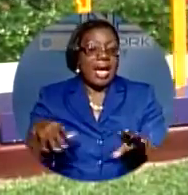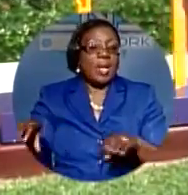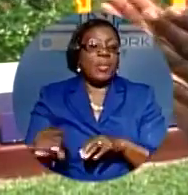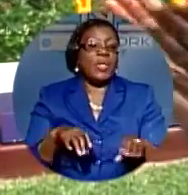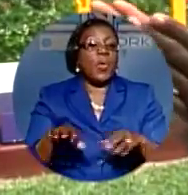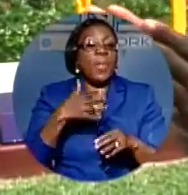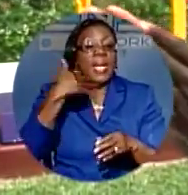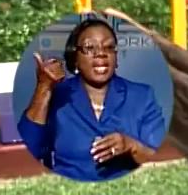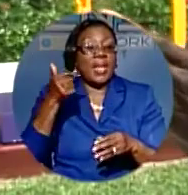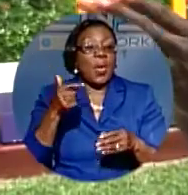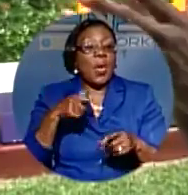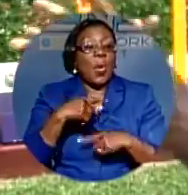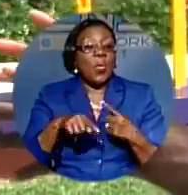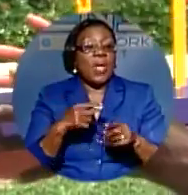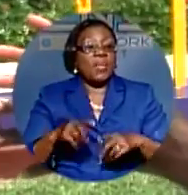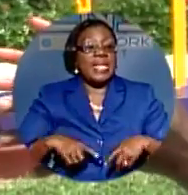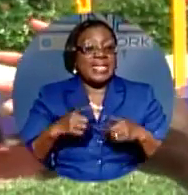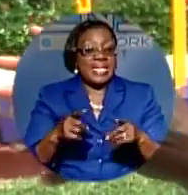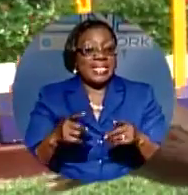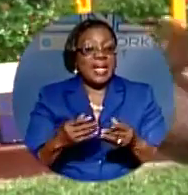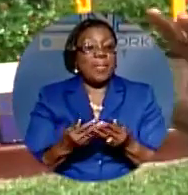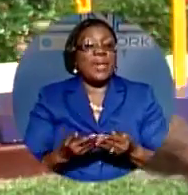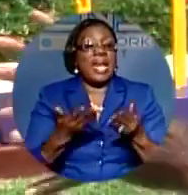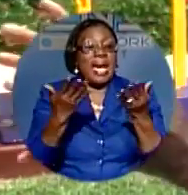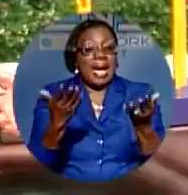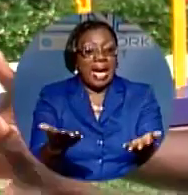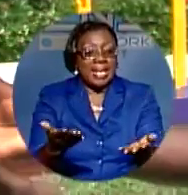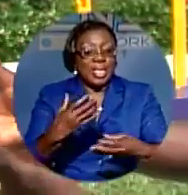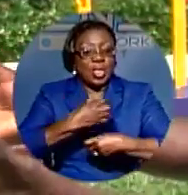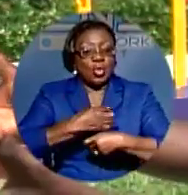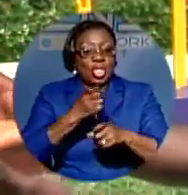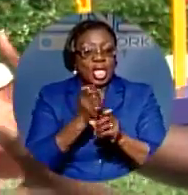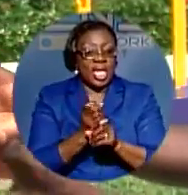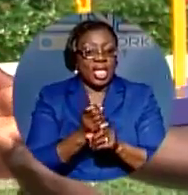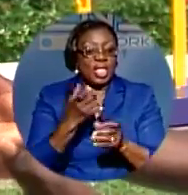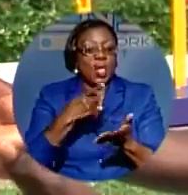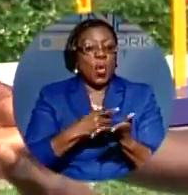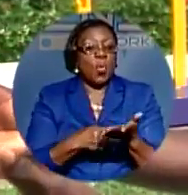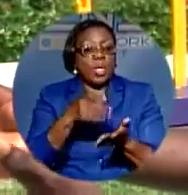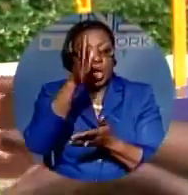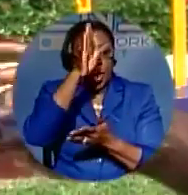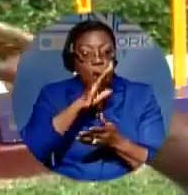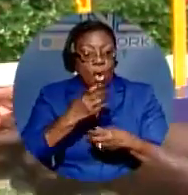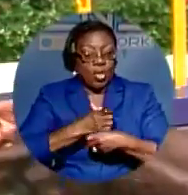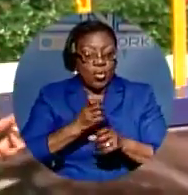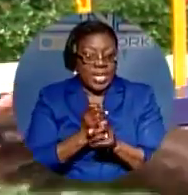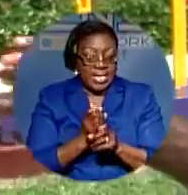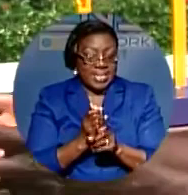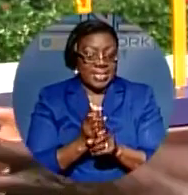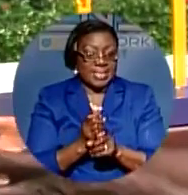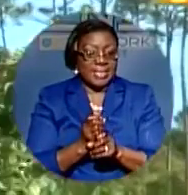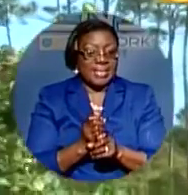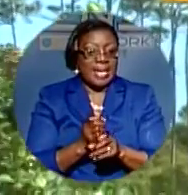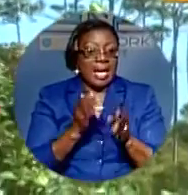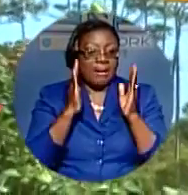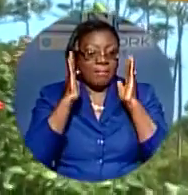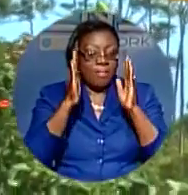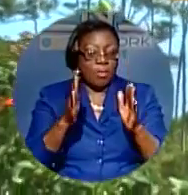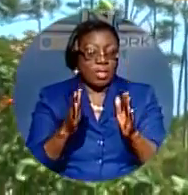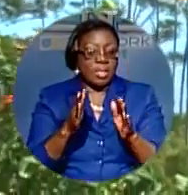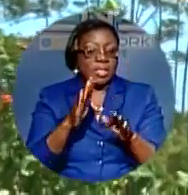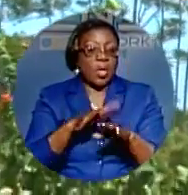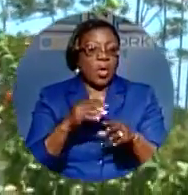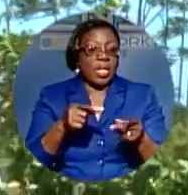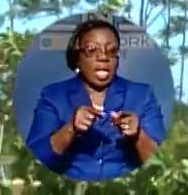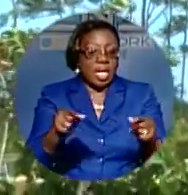when we intentionally put our hands to change God, what God created, to be intentional and focused as a